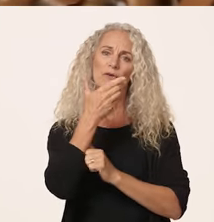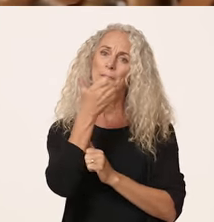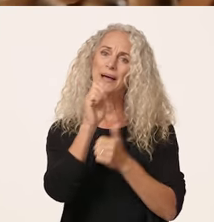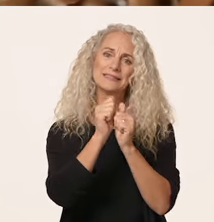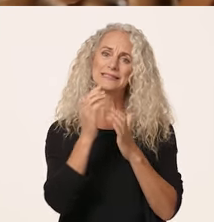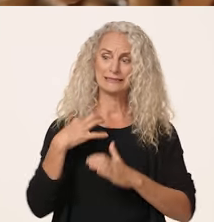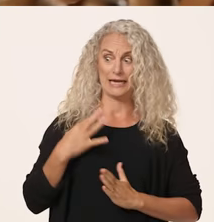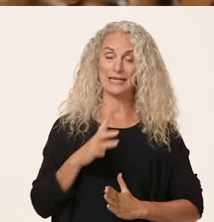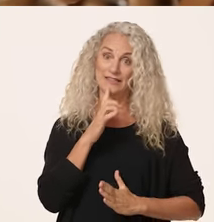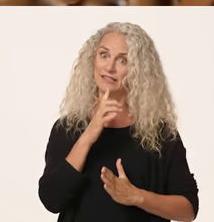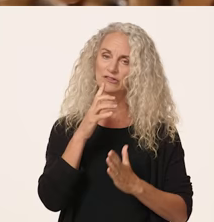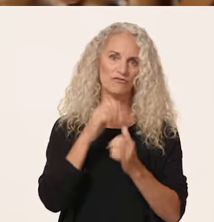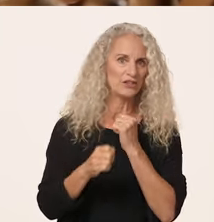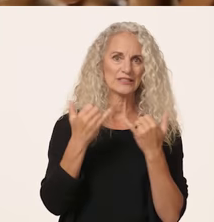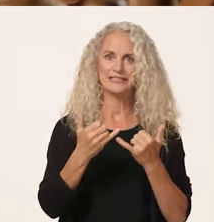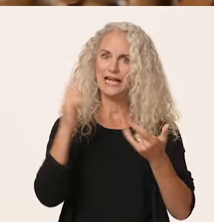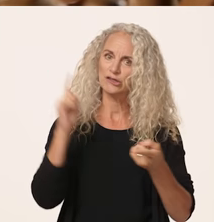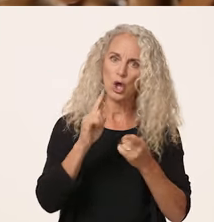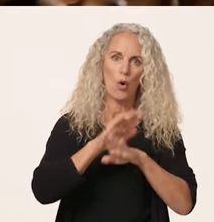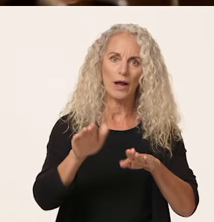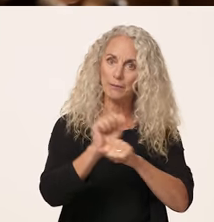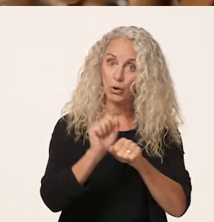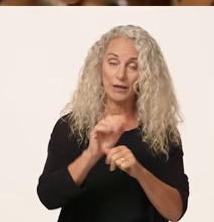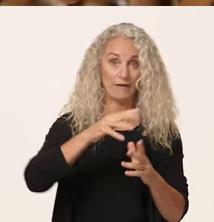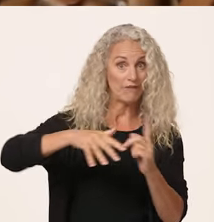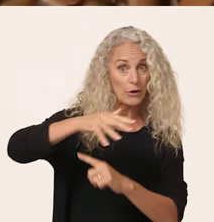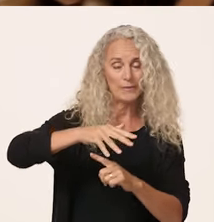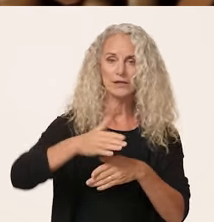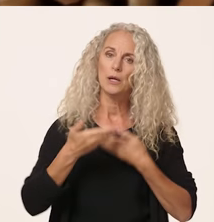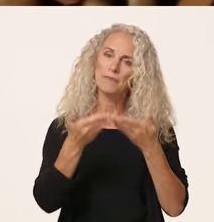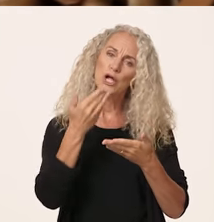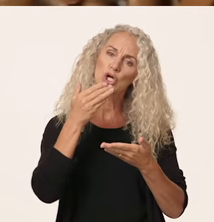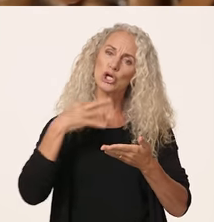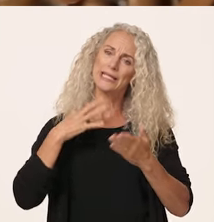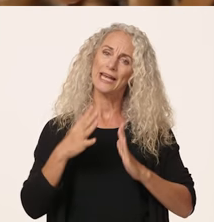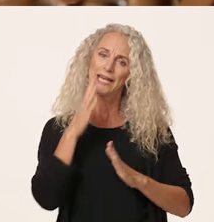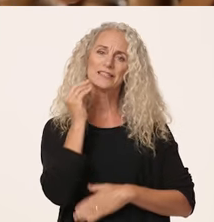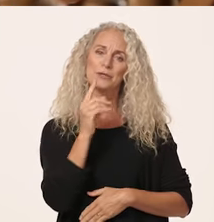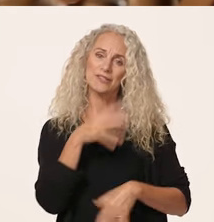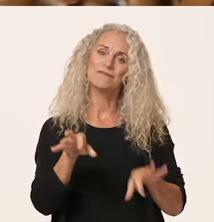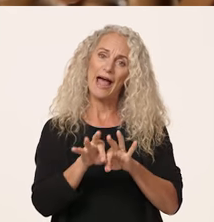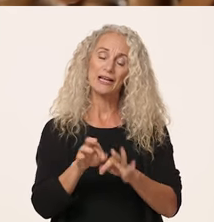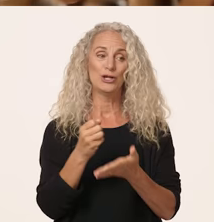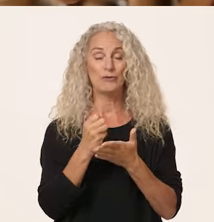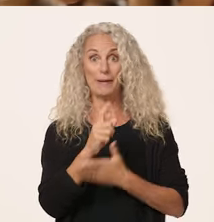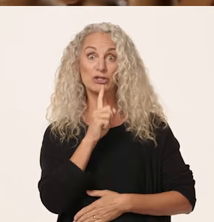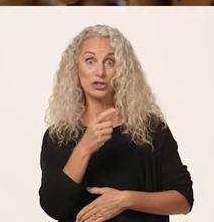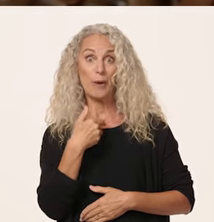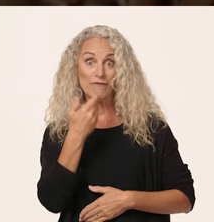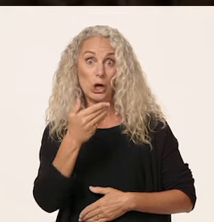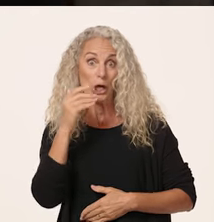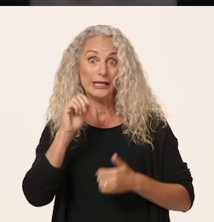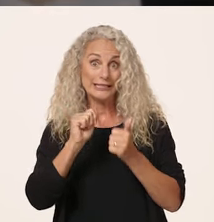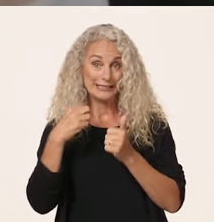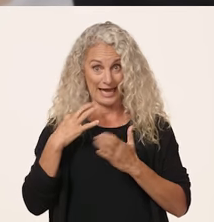Competition for the best candidates is fierce in today's low unemployment environment. Providing a good candidate experience is vital. To help ensure a